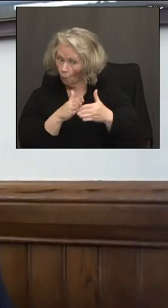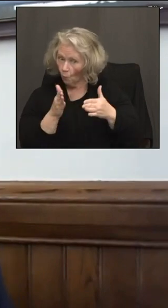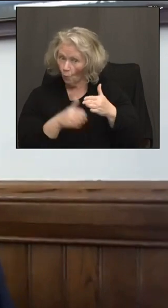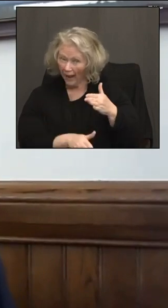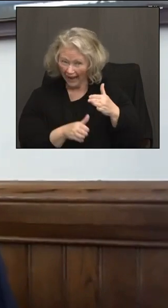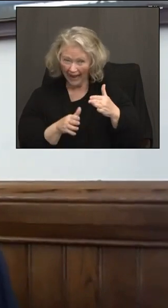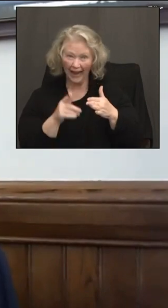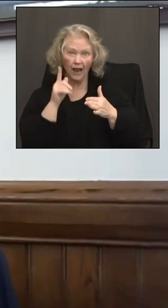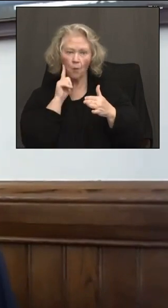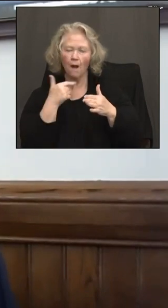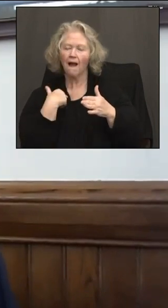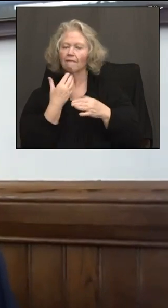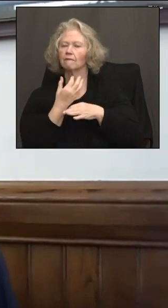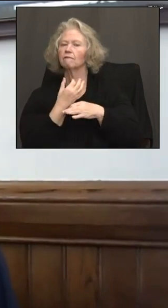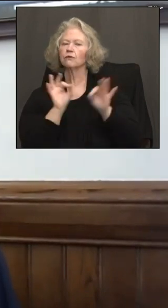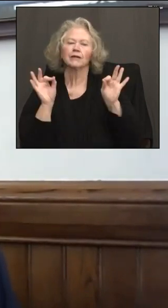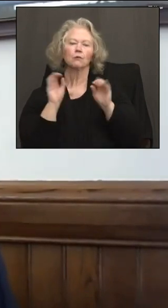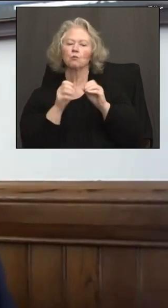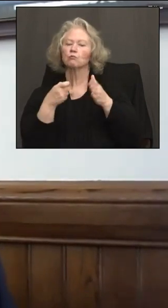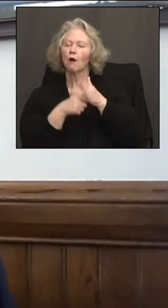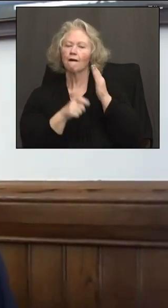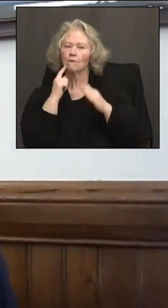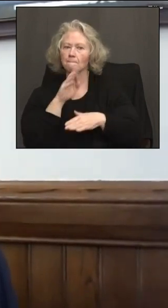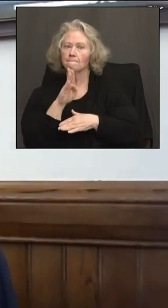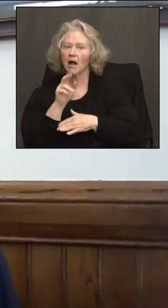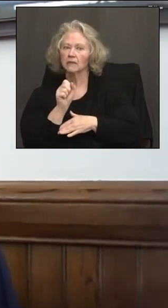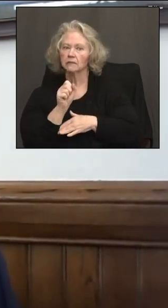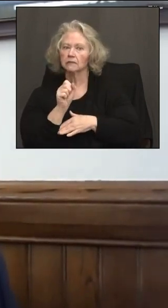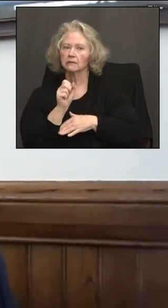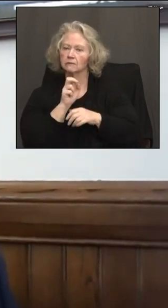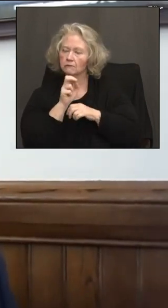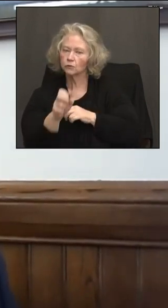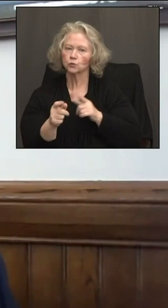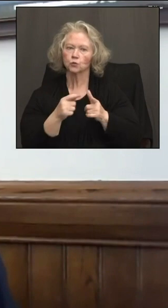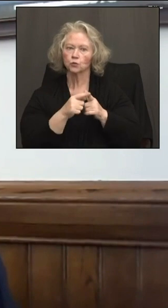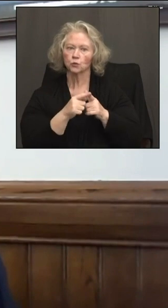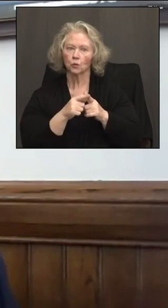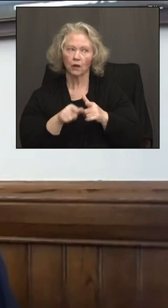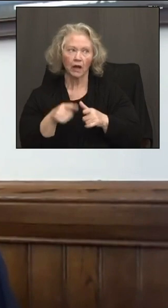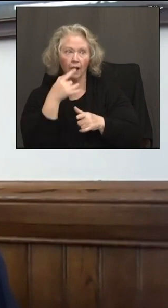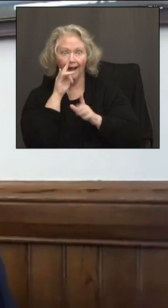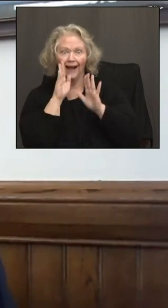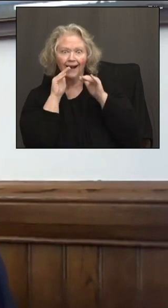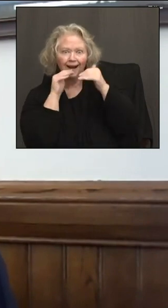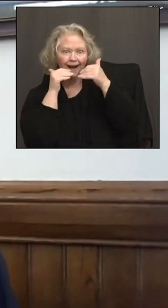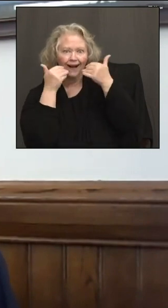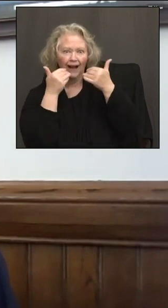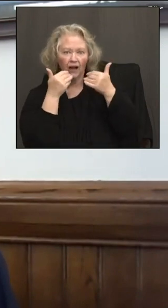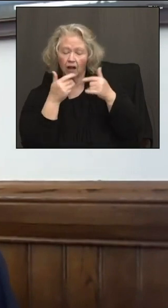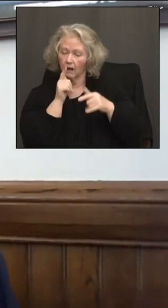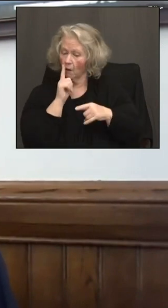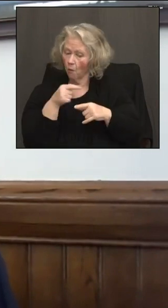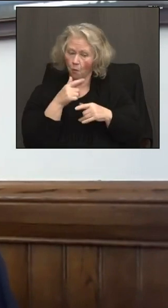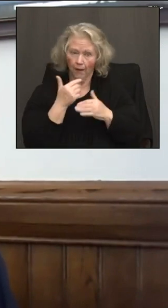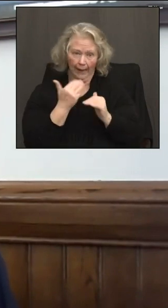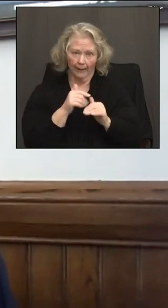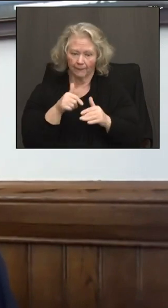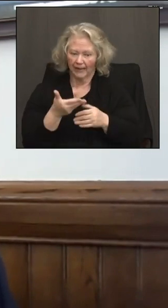you could see the smile on his face about the ability to be able to go not only within the city but outside the city.